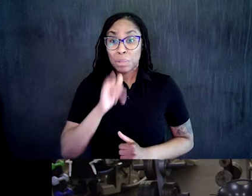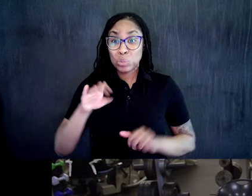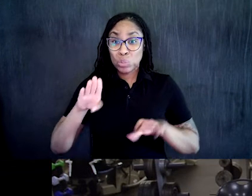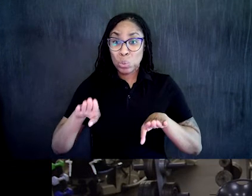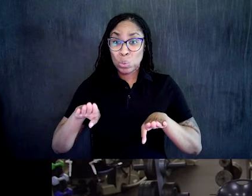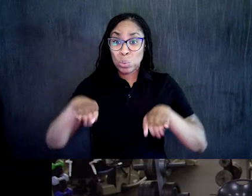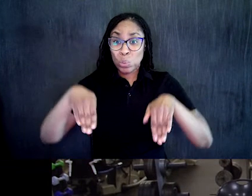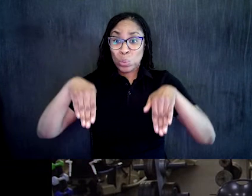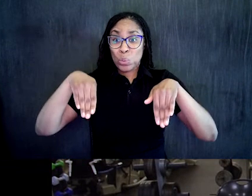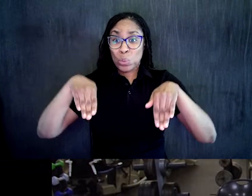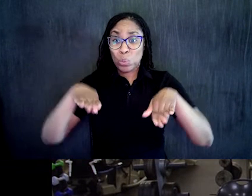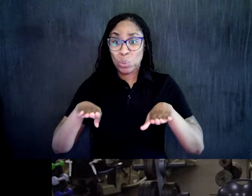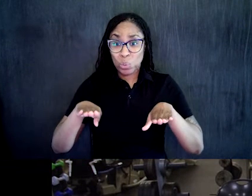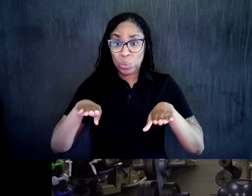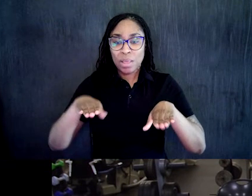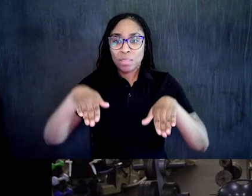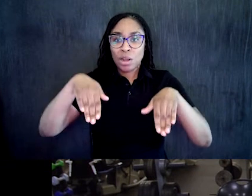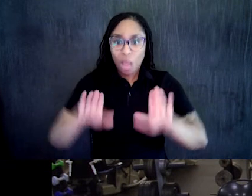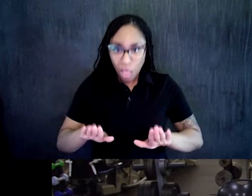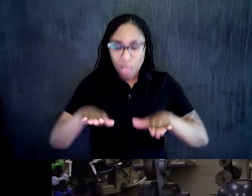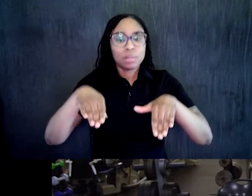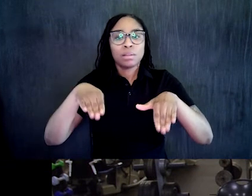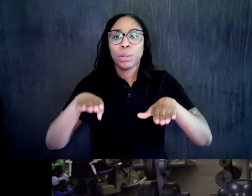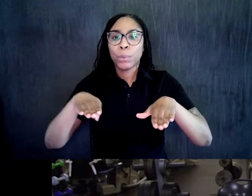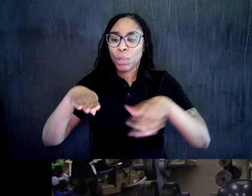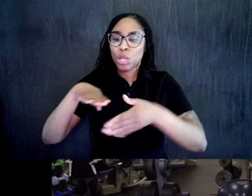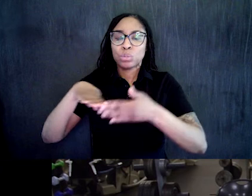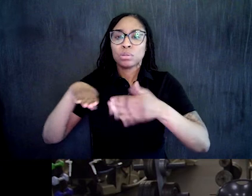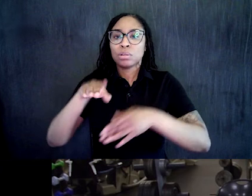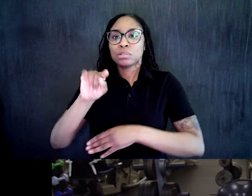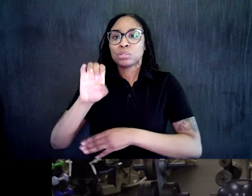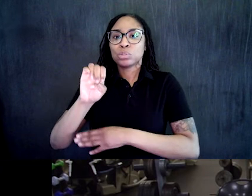using those hamstrings to pull back up the whole way.